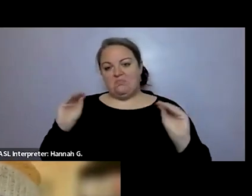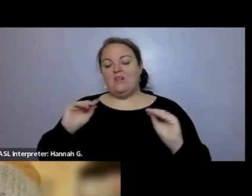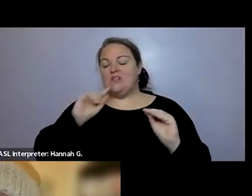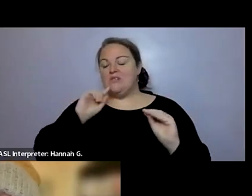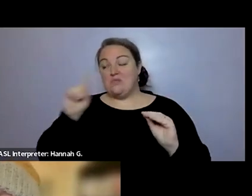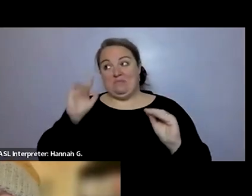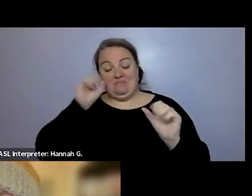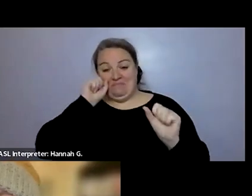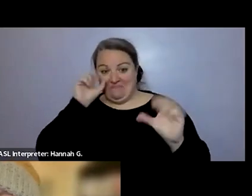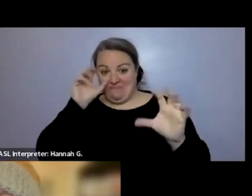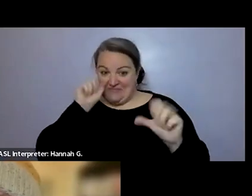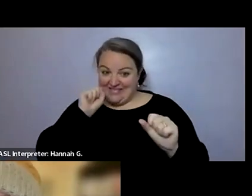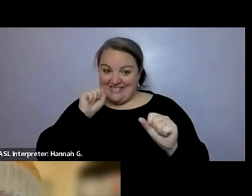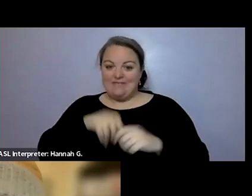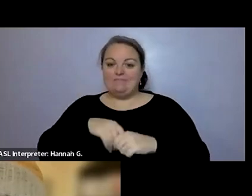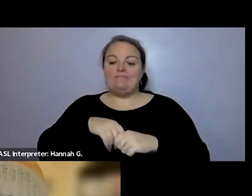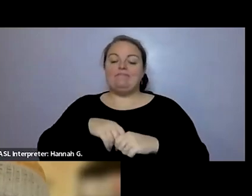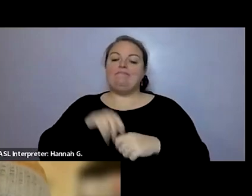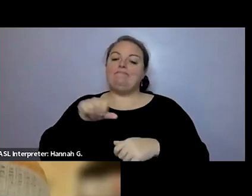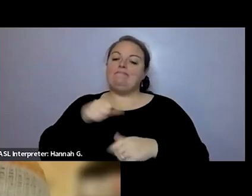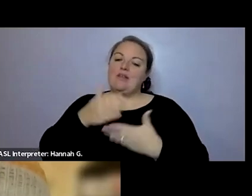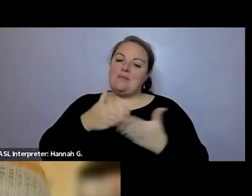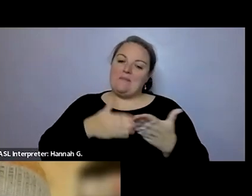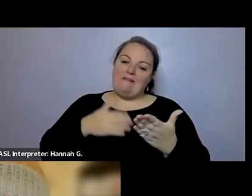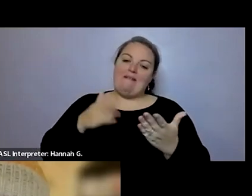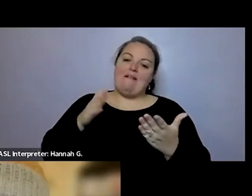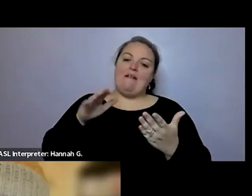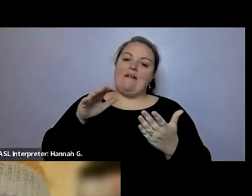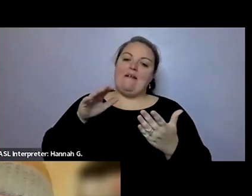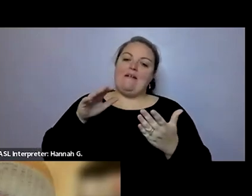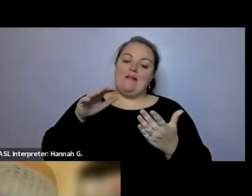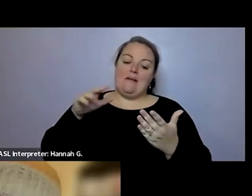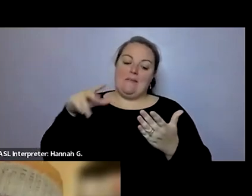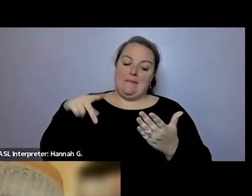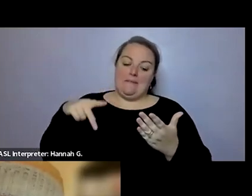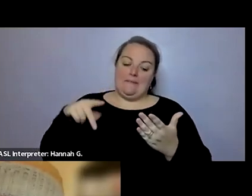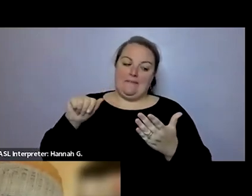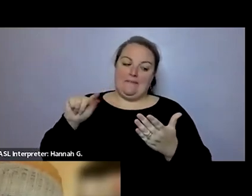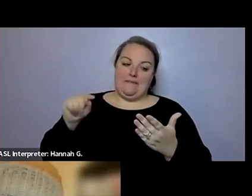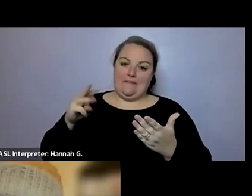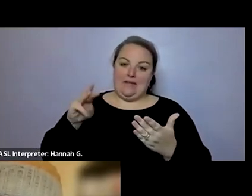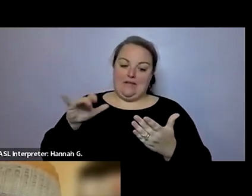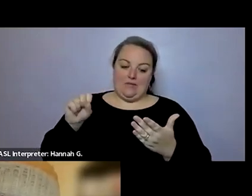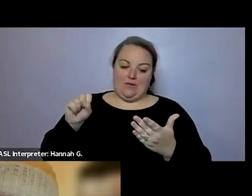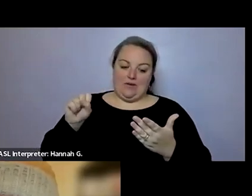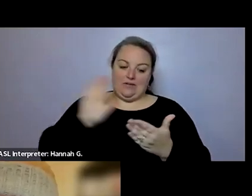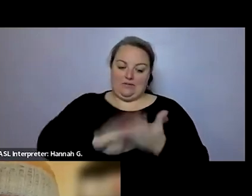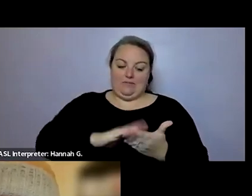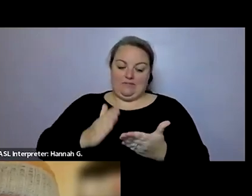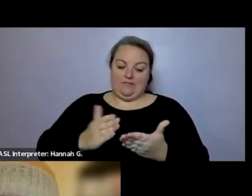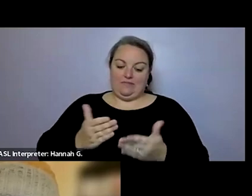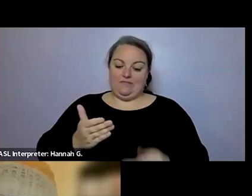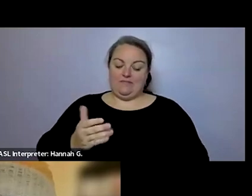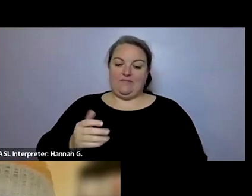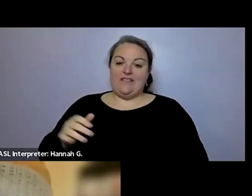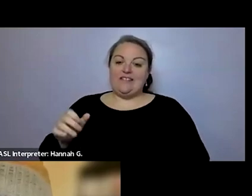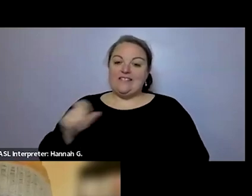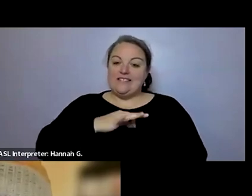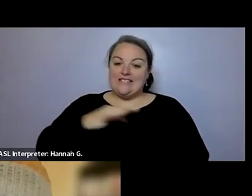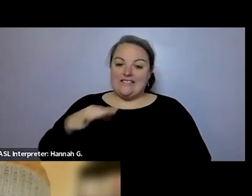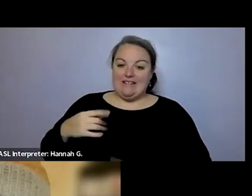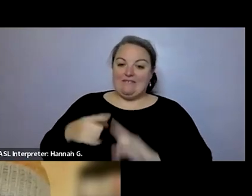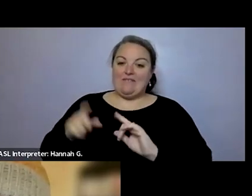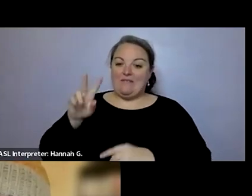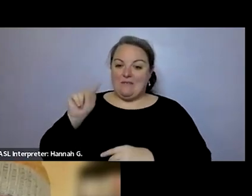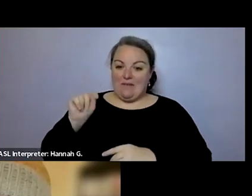um another part of this is just that pat the pathways staff that are hired will also have the support of pathways vermont so there will be a lot of opportunities